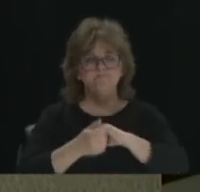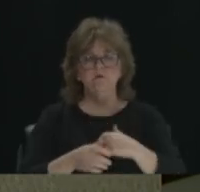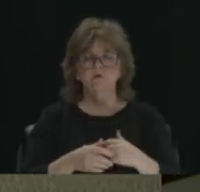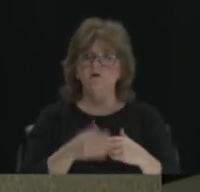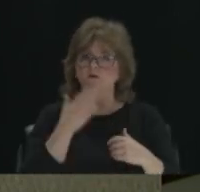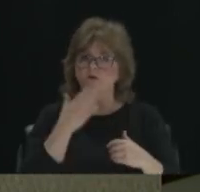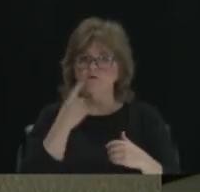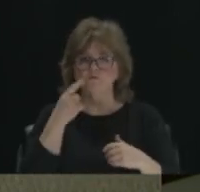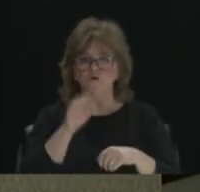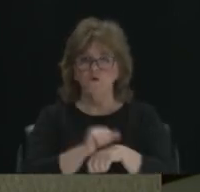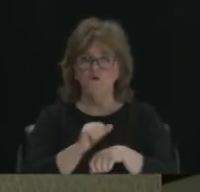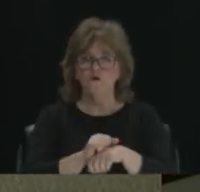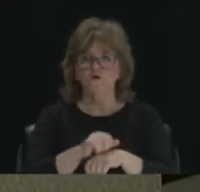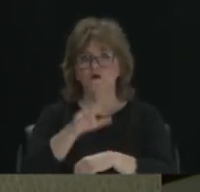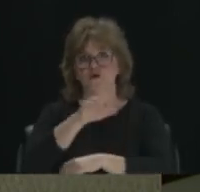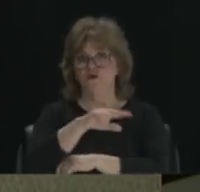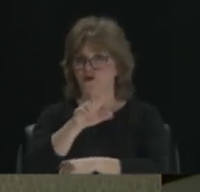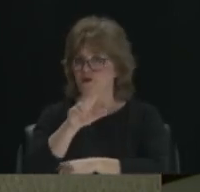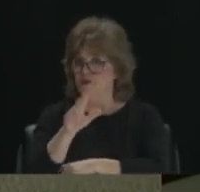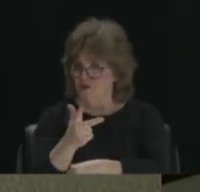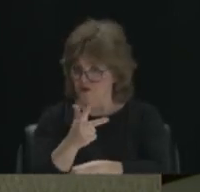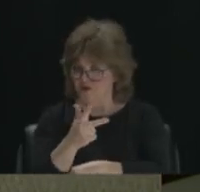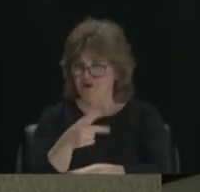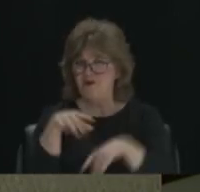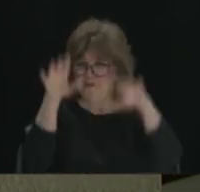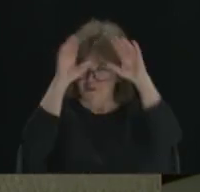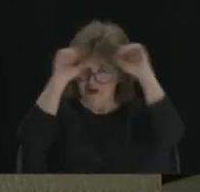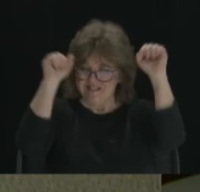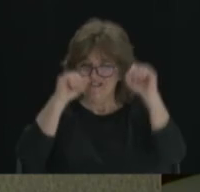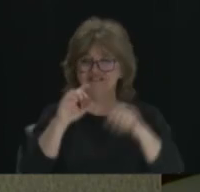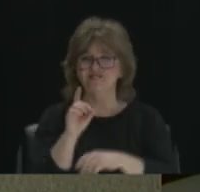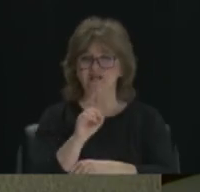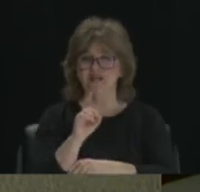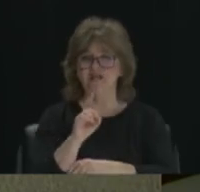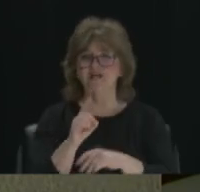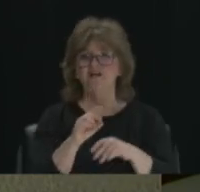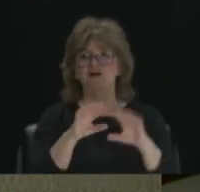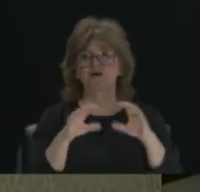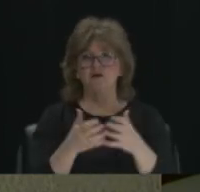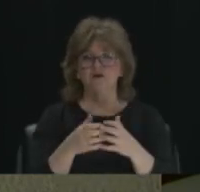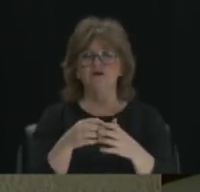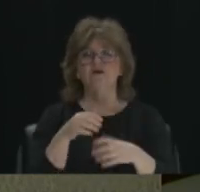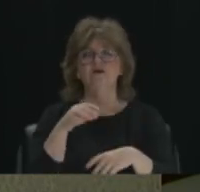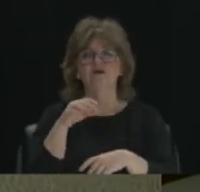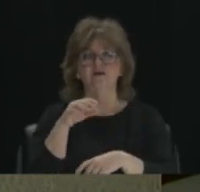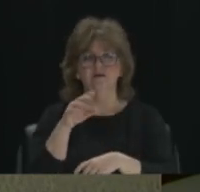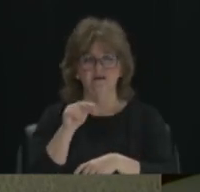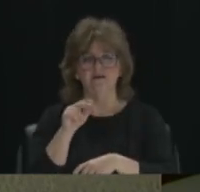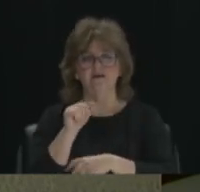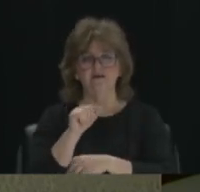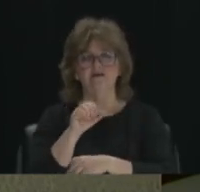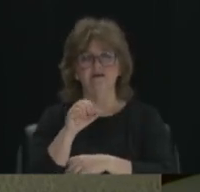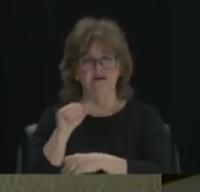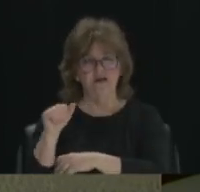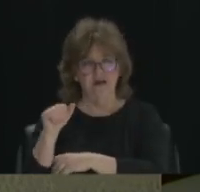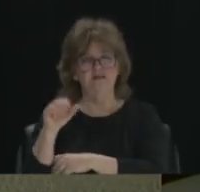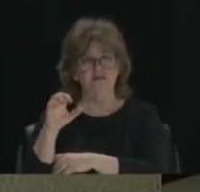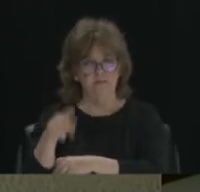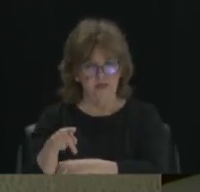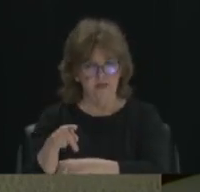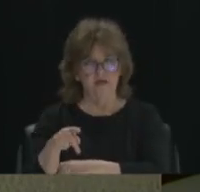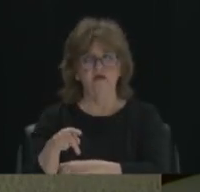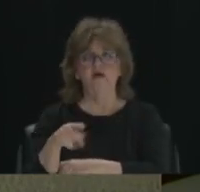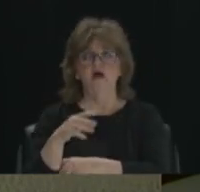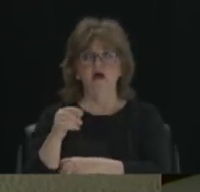you've been involved in as the 33rd president of the Dayton Unit of the NAACP and for their 106